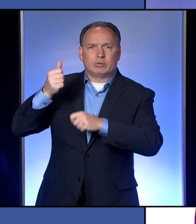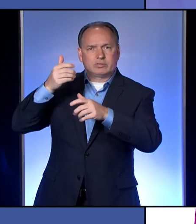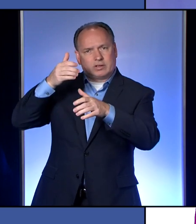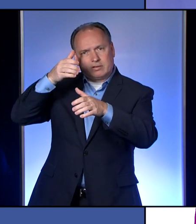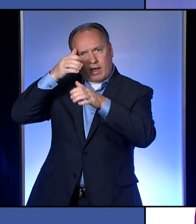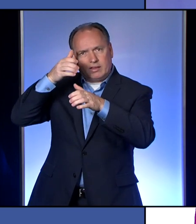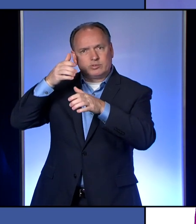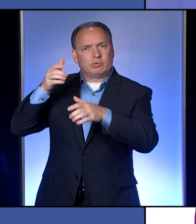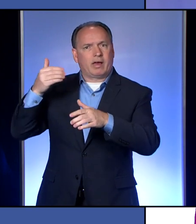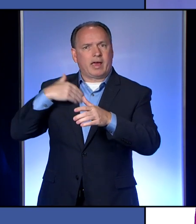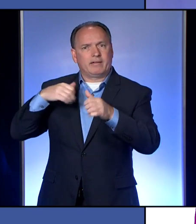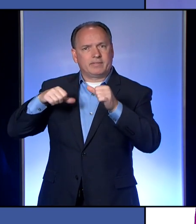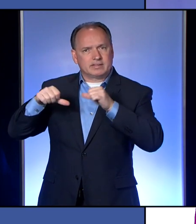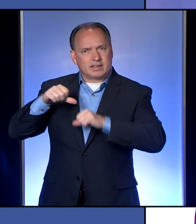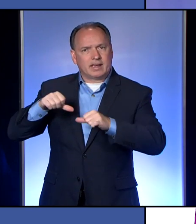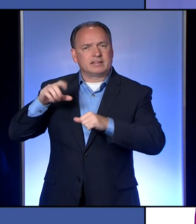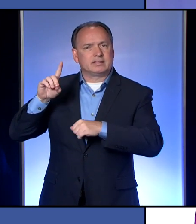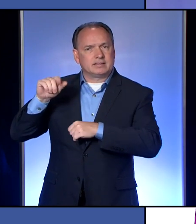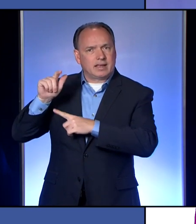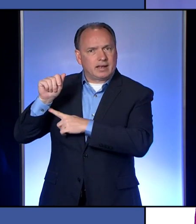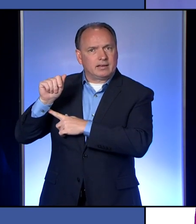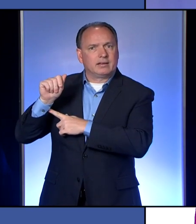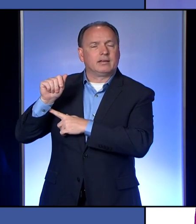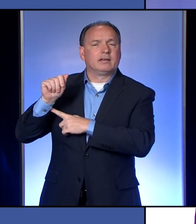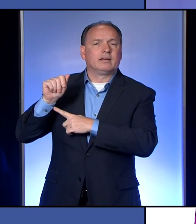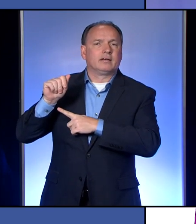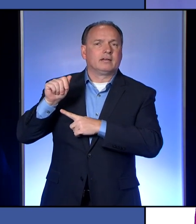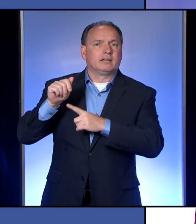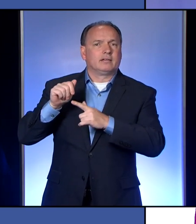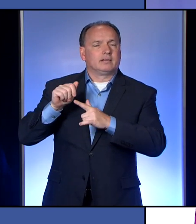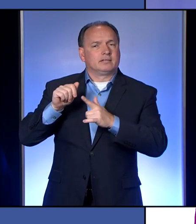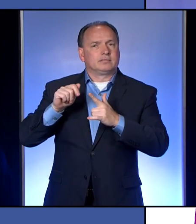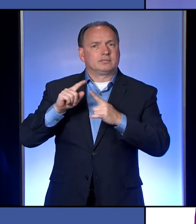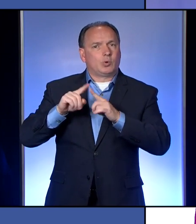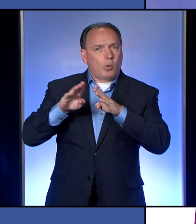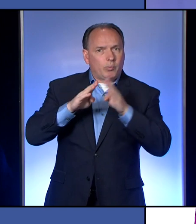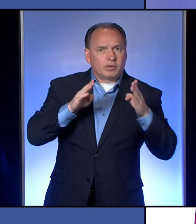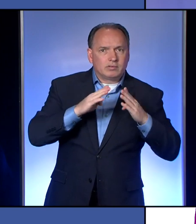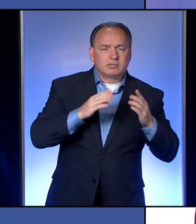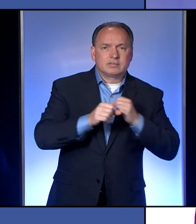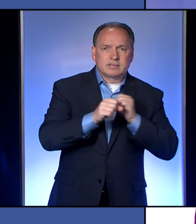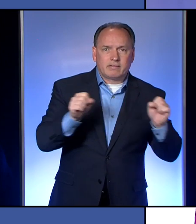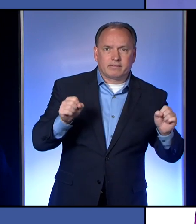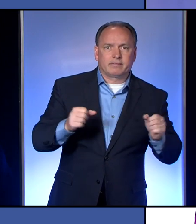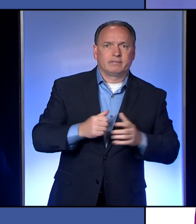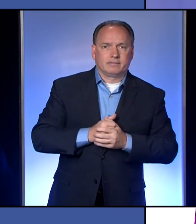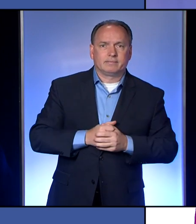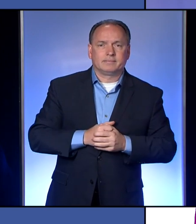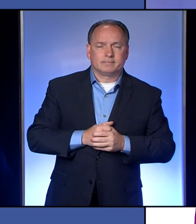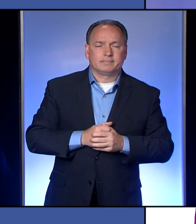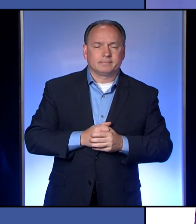have the science and the data behind, uh, our opening to decide when it is safest to do that.